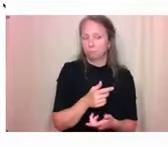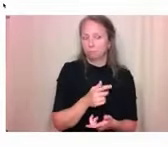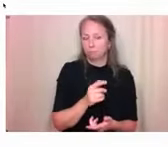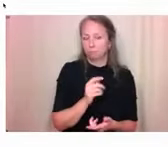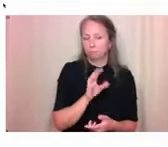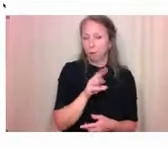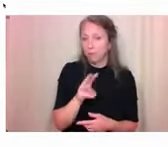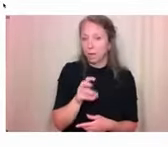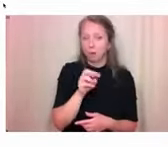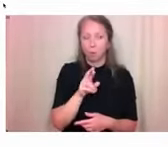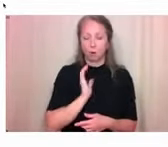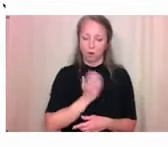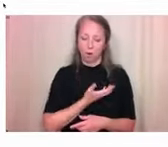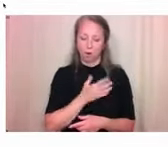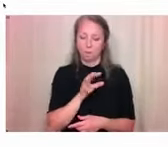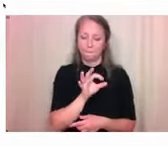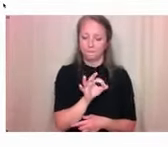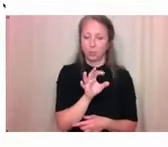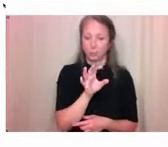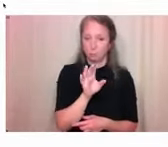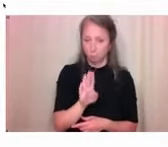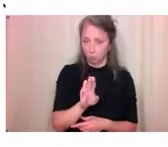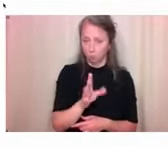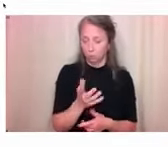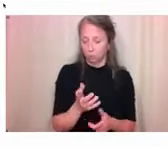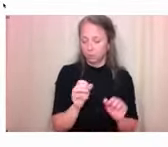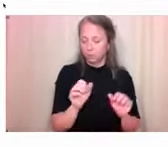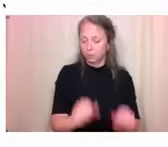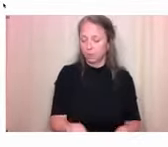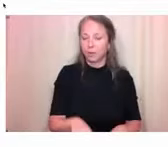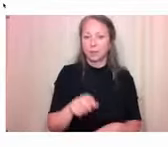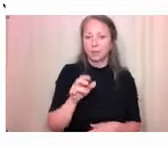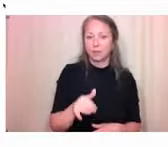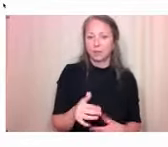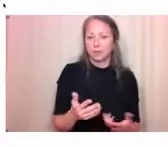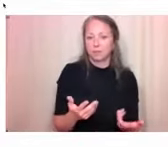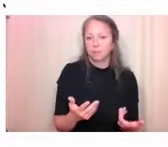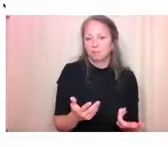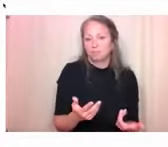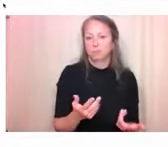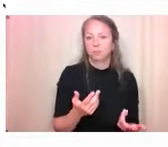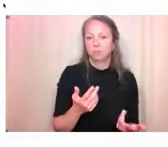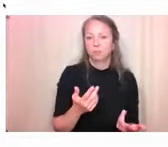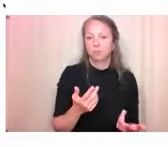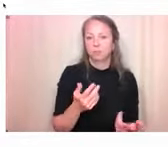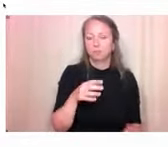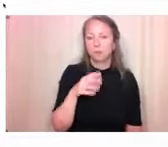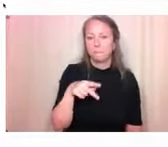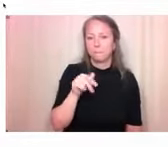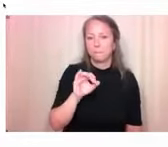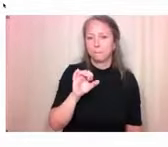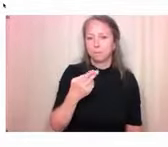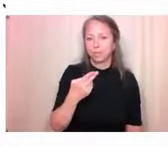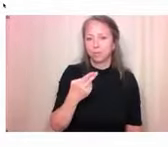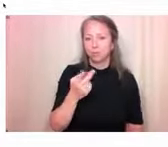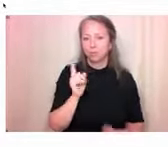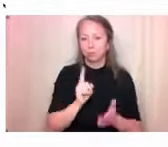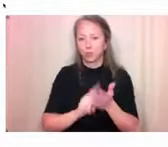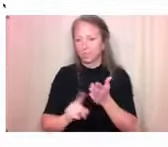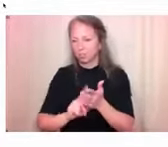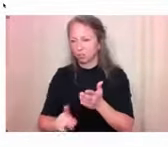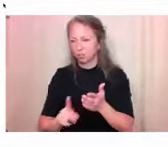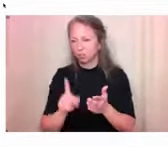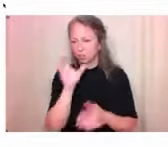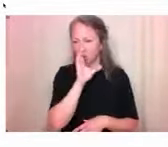Um, and, uh, we're always trying to keep everyone updated on, on what we're doing. Um, and always welcome conversations with